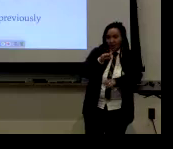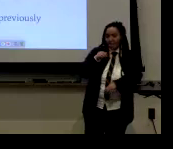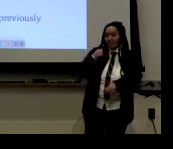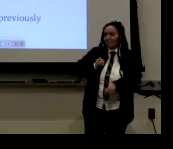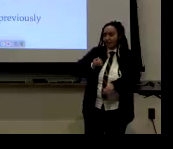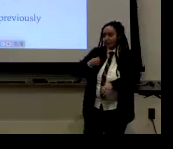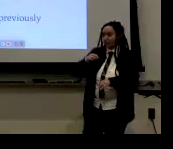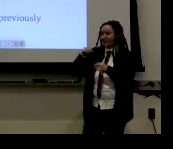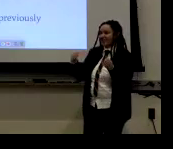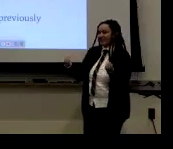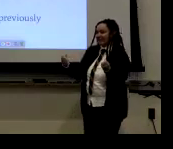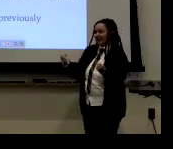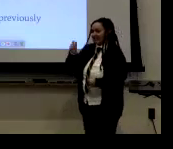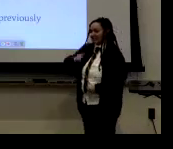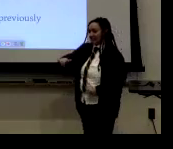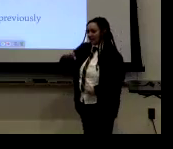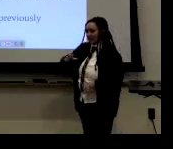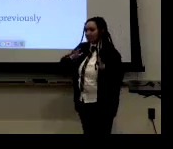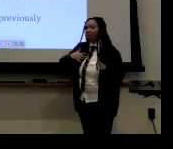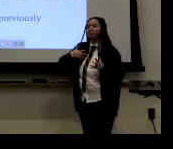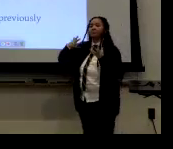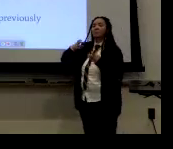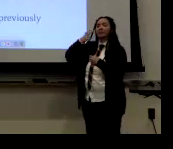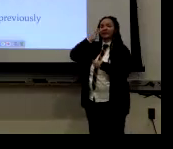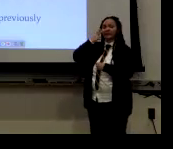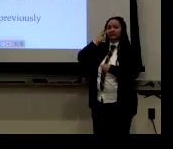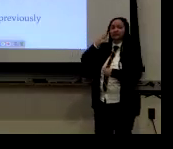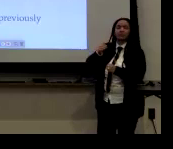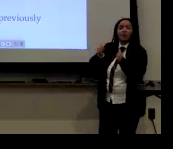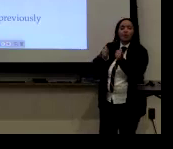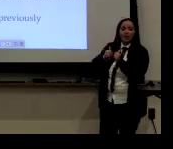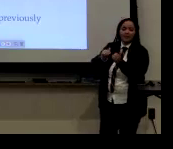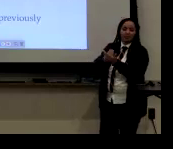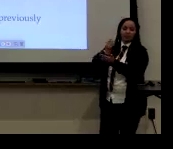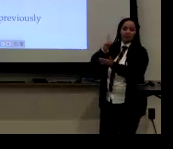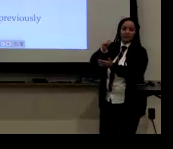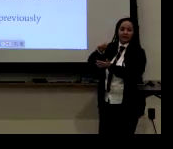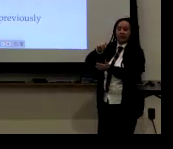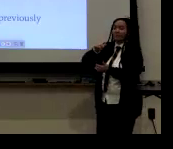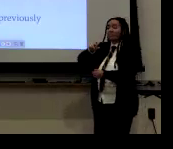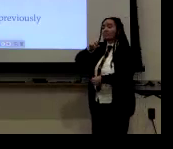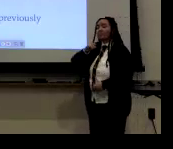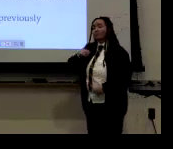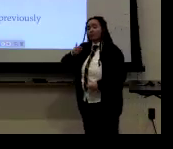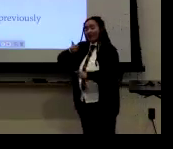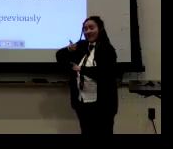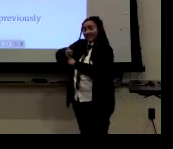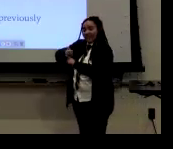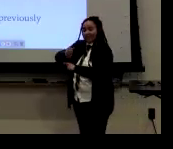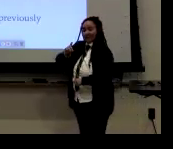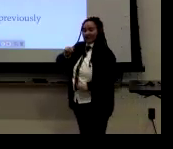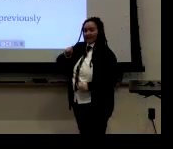What I listed as gender markers as masculine signing style with my new data.